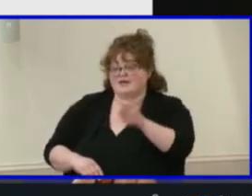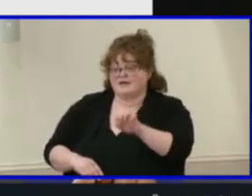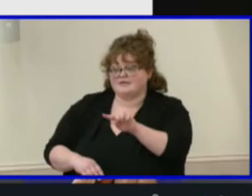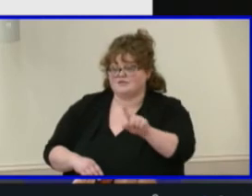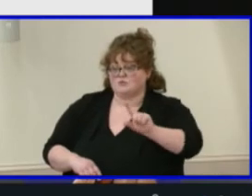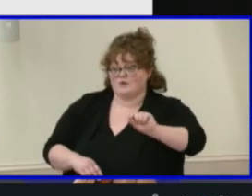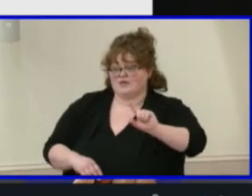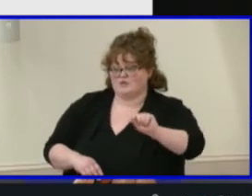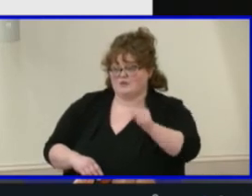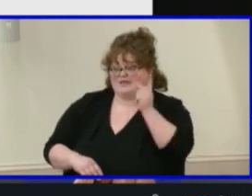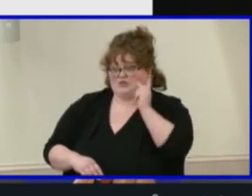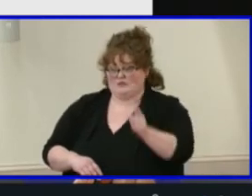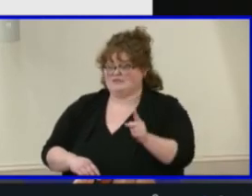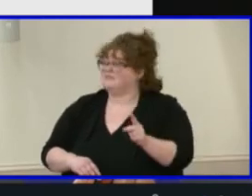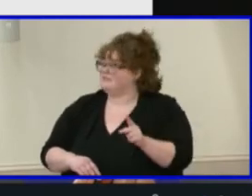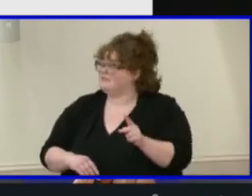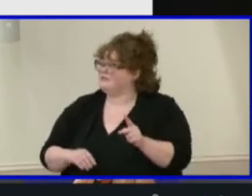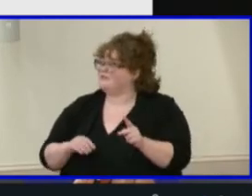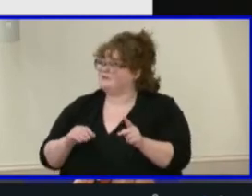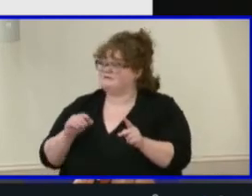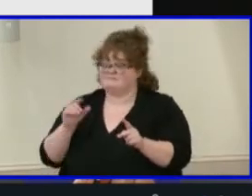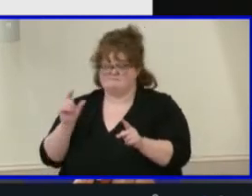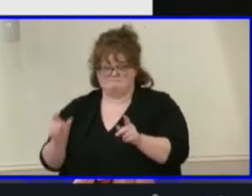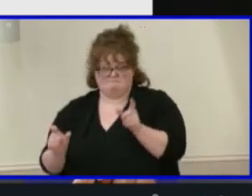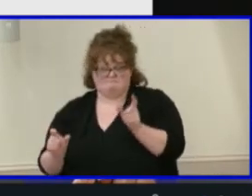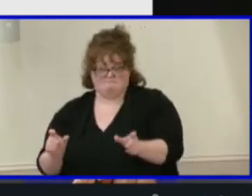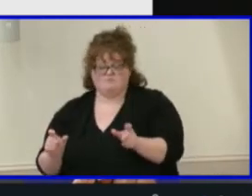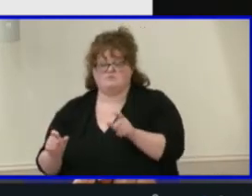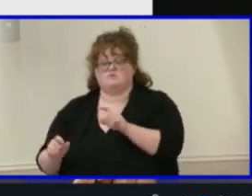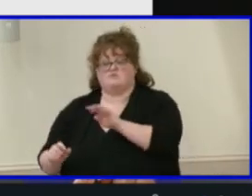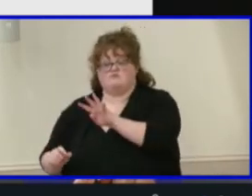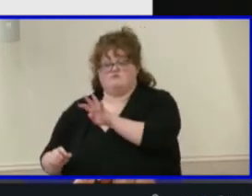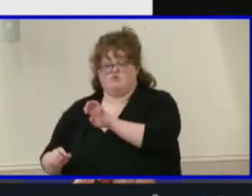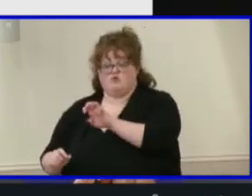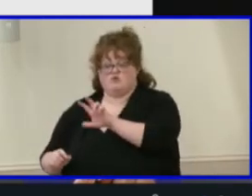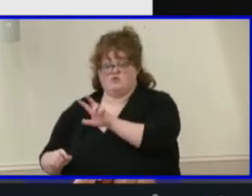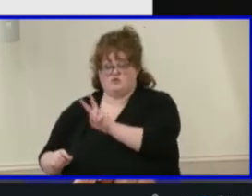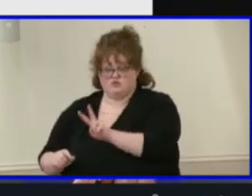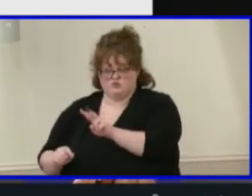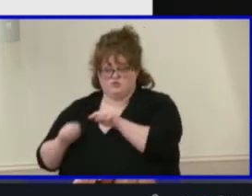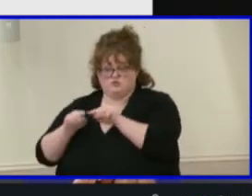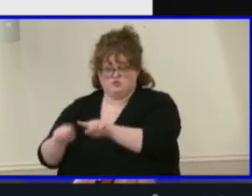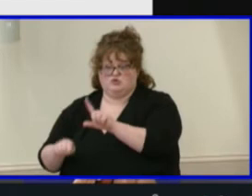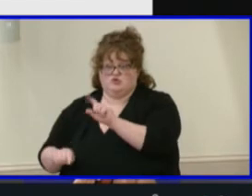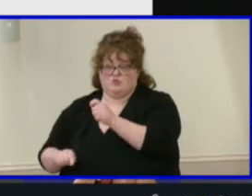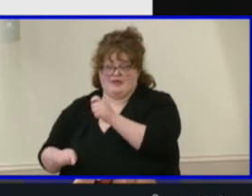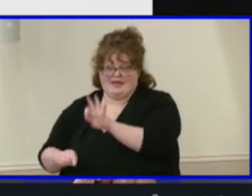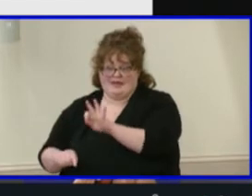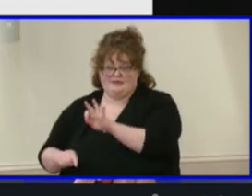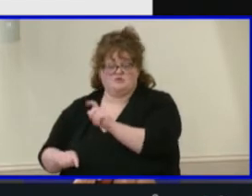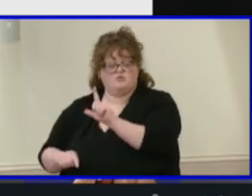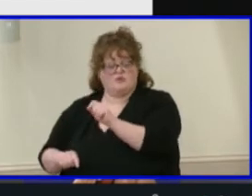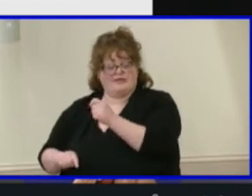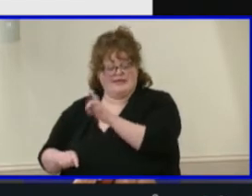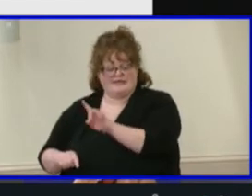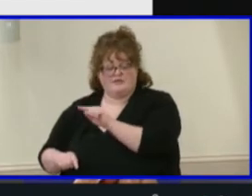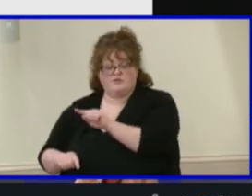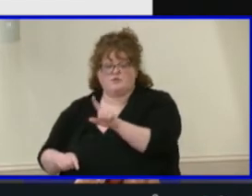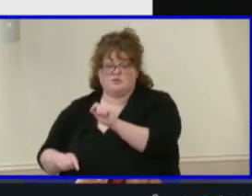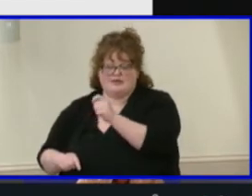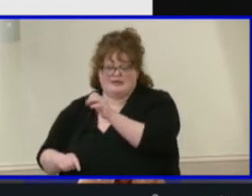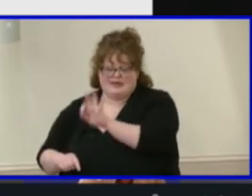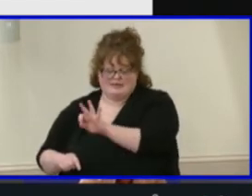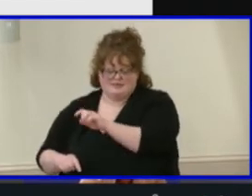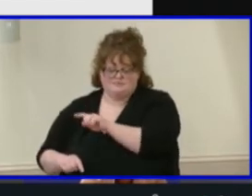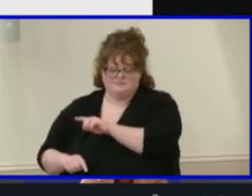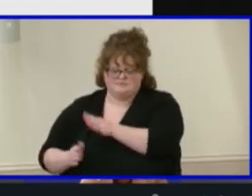data are displayed here. There were 432 applicants in school year 2018-2019. In school year